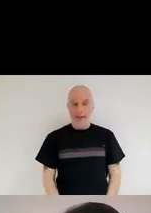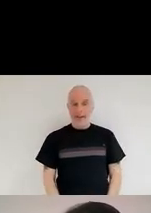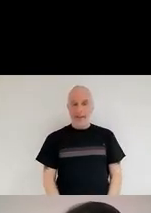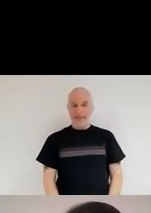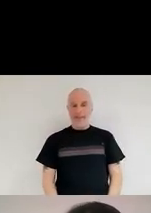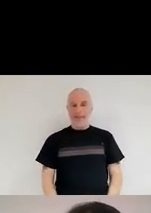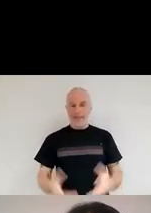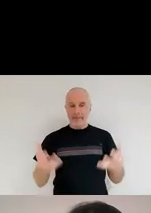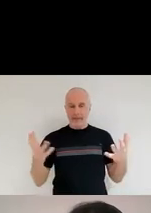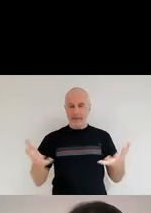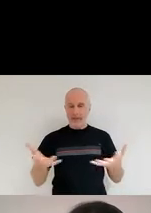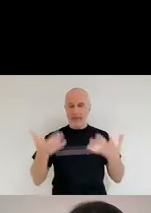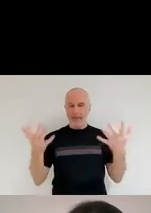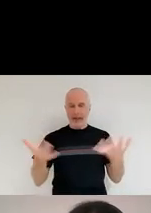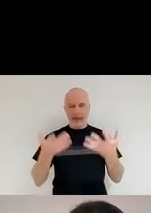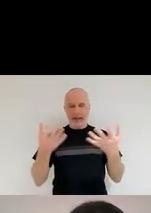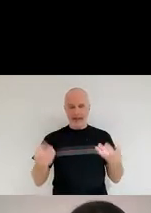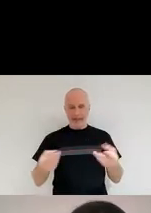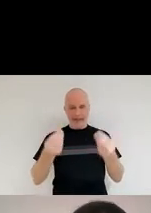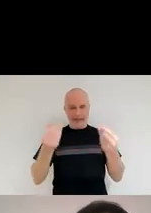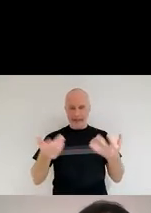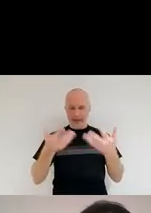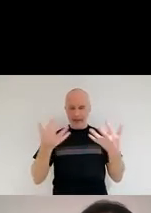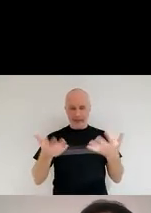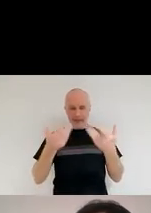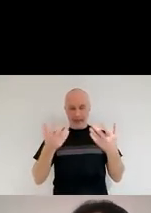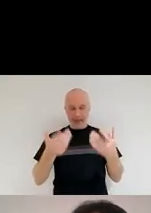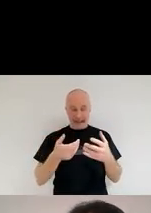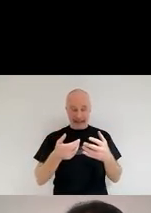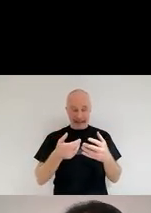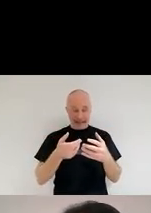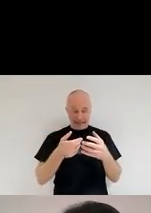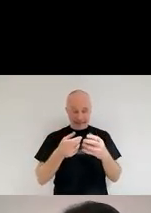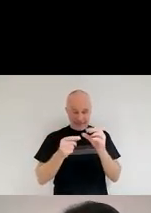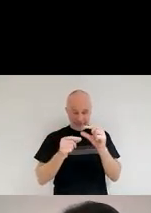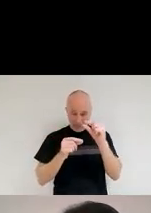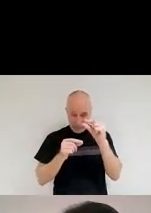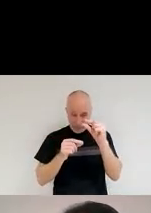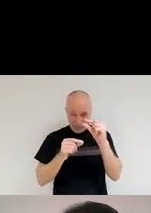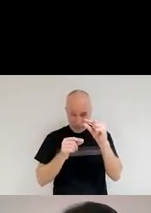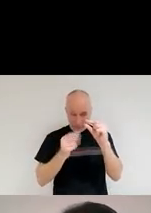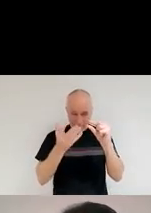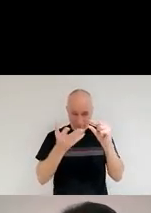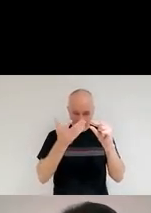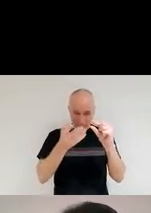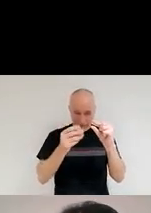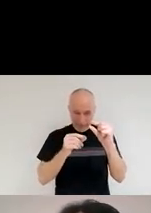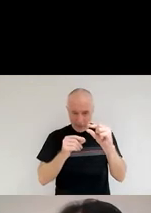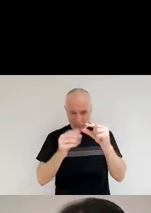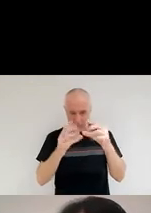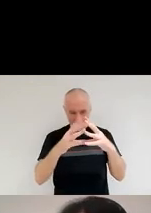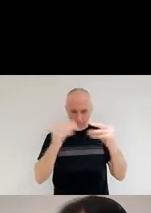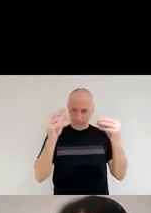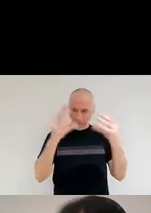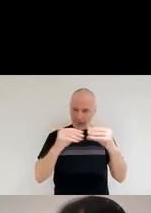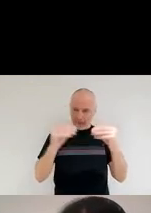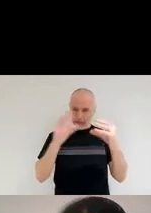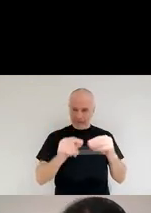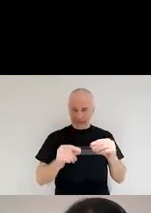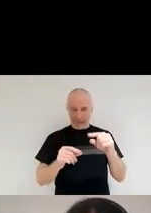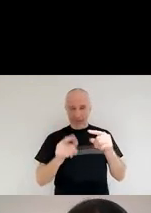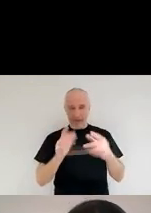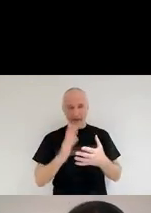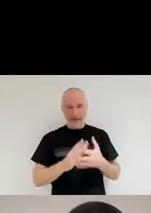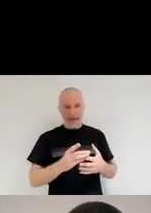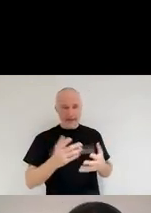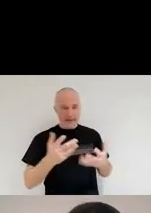fluffy and is very small. And you would have thought that it's very hard for us to get hold of